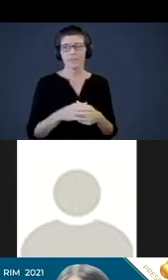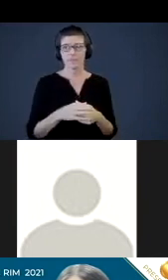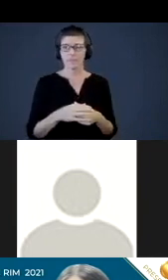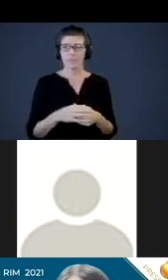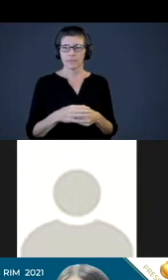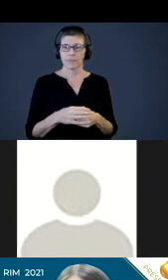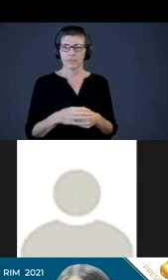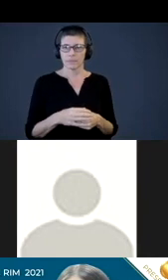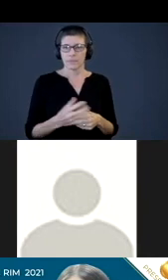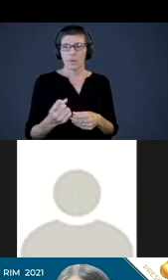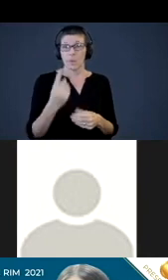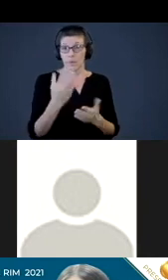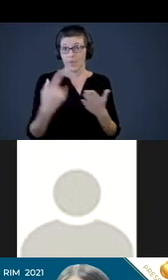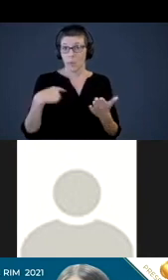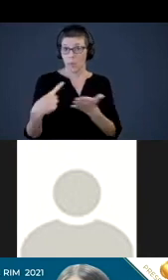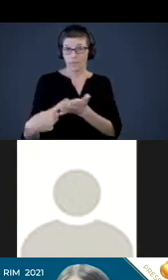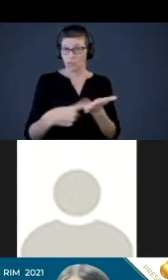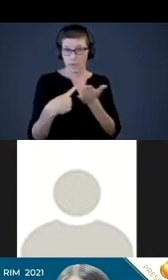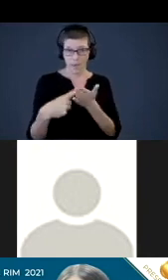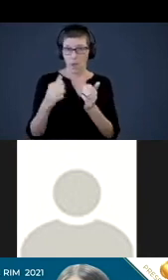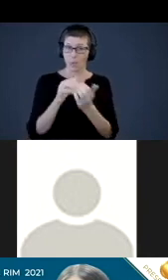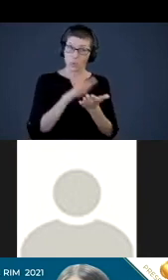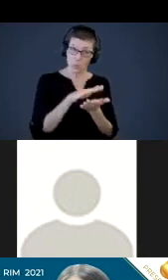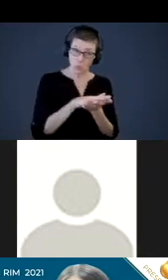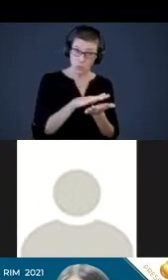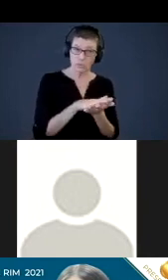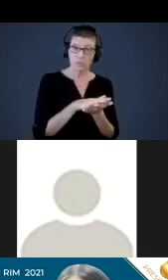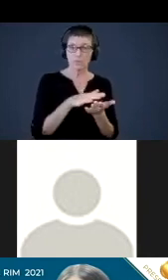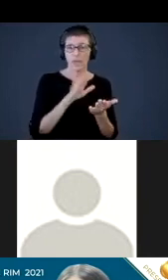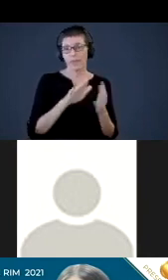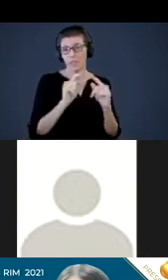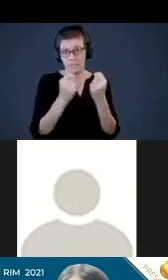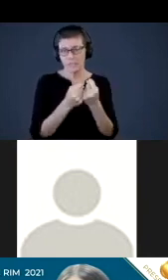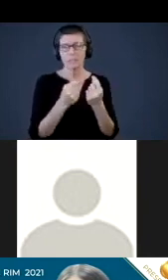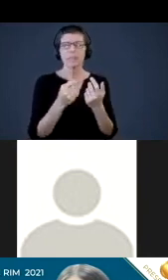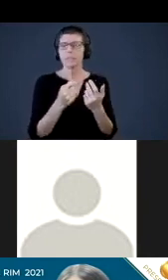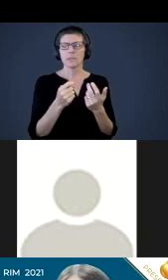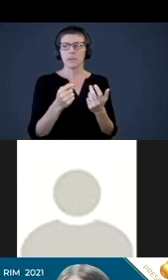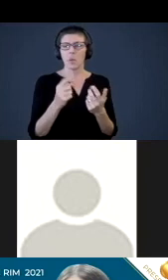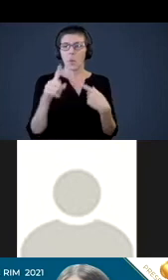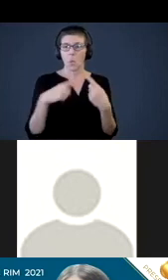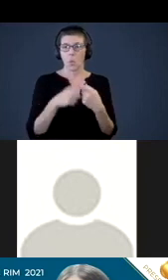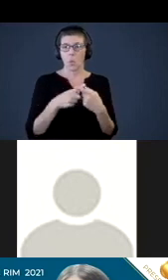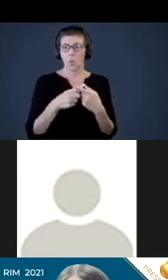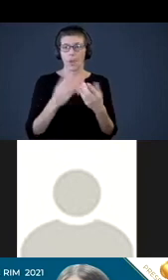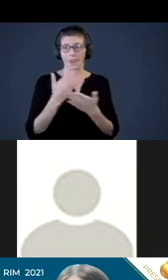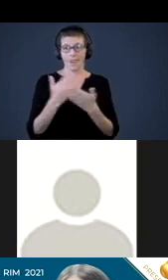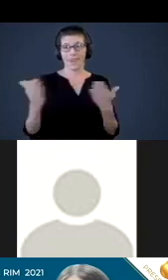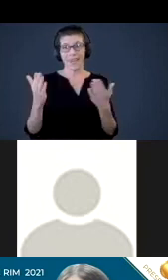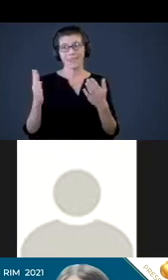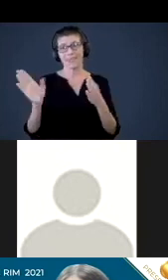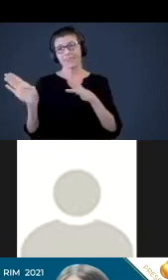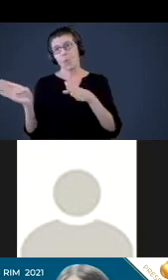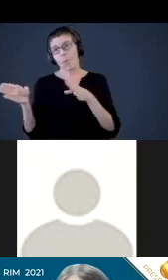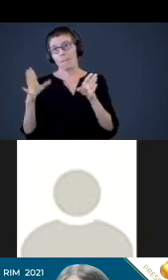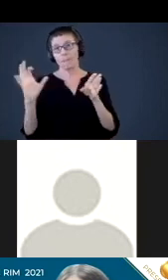we've talked about with schools, in particular, and their teams is that, you know, when things transition back into some type of